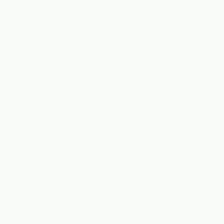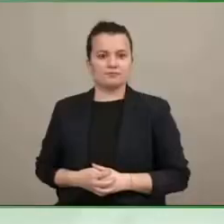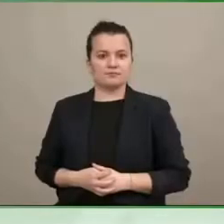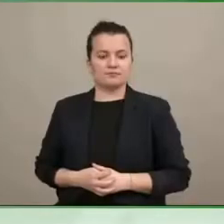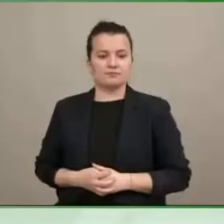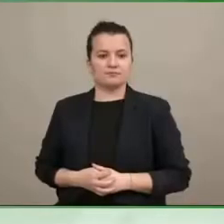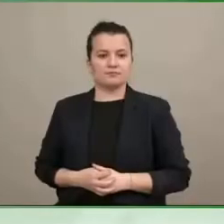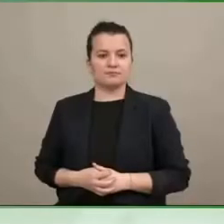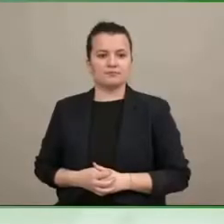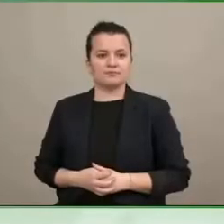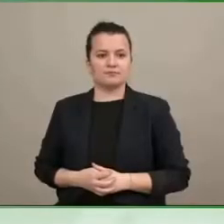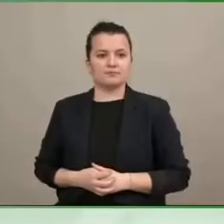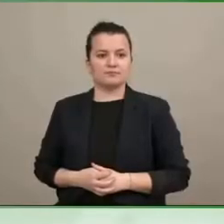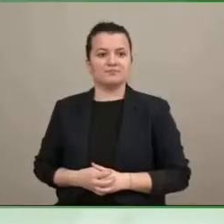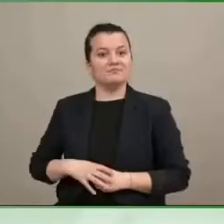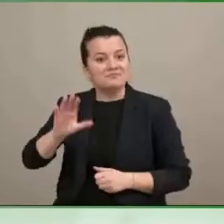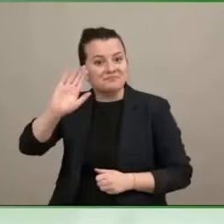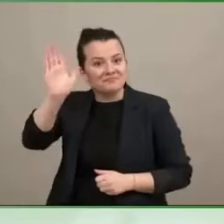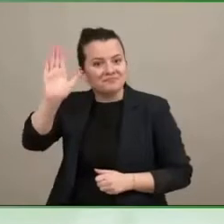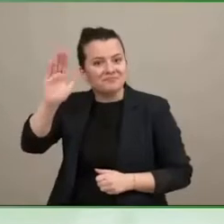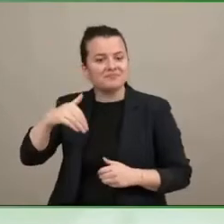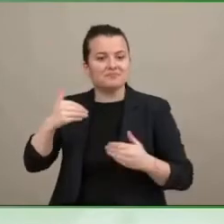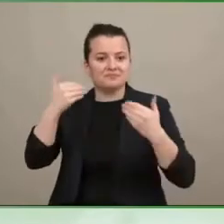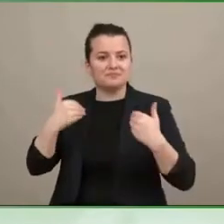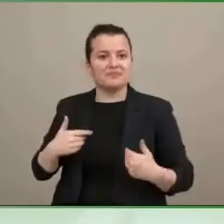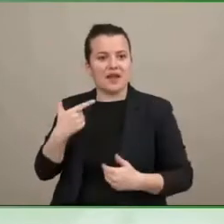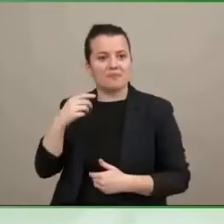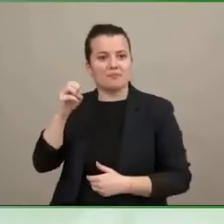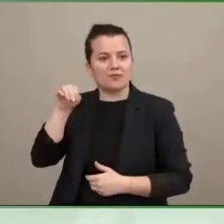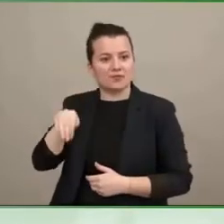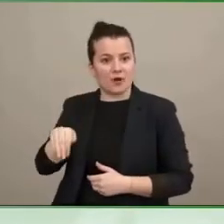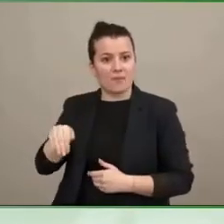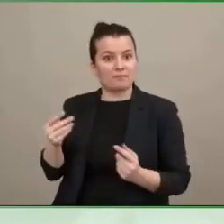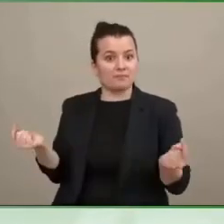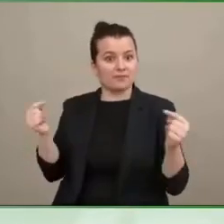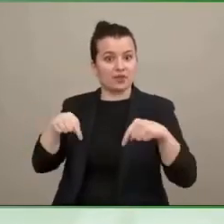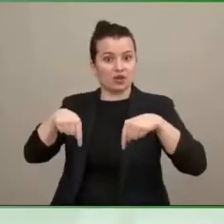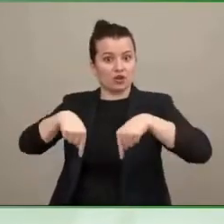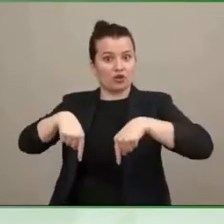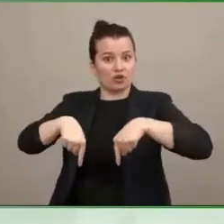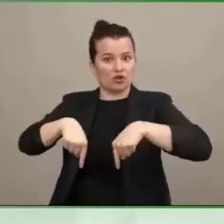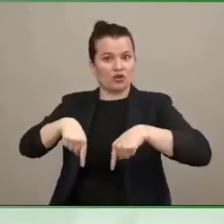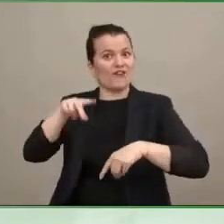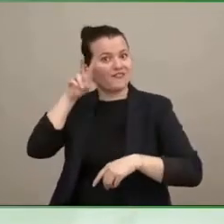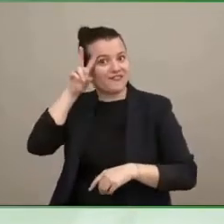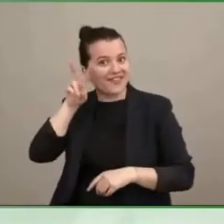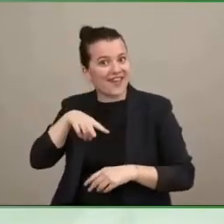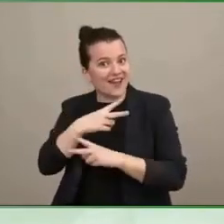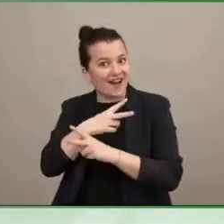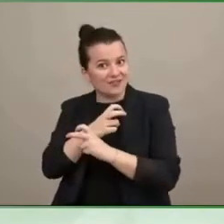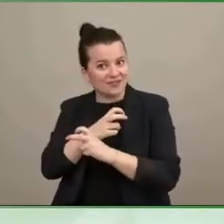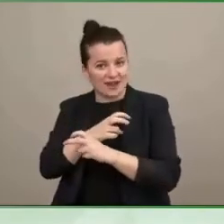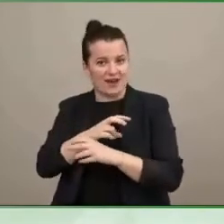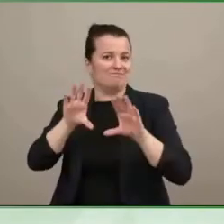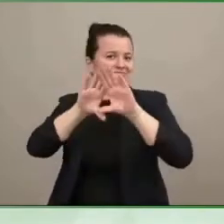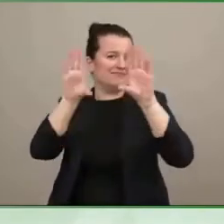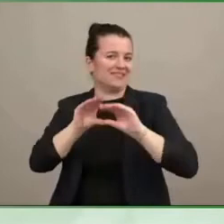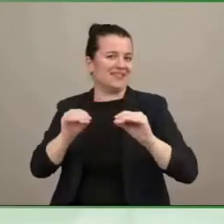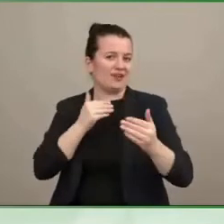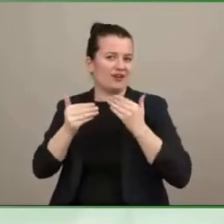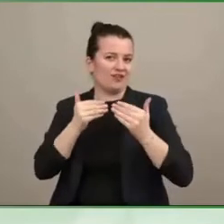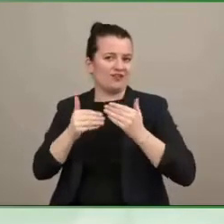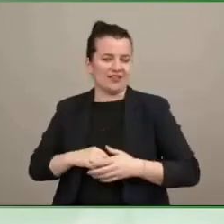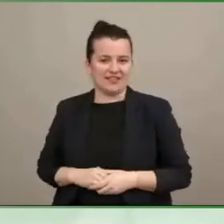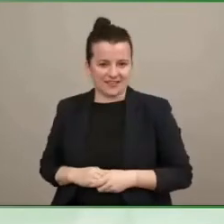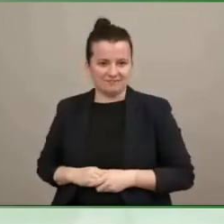Hello, I'm Tom Butcher at the Zero Project conference in Vienna, and I'm joined today by